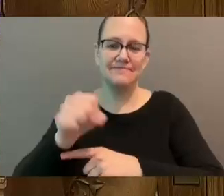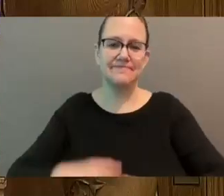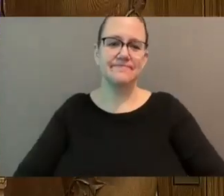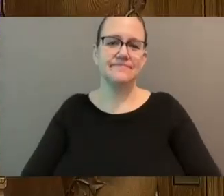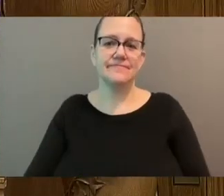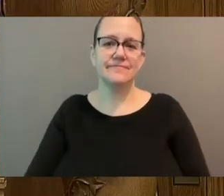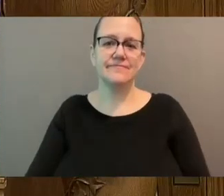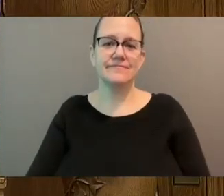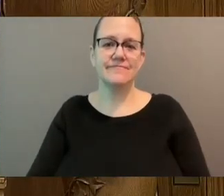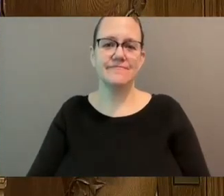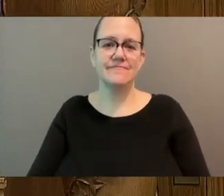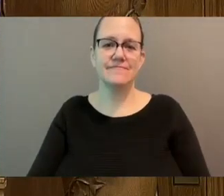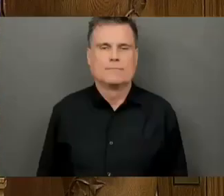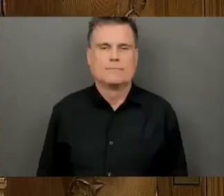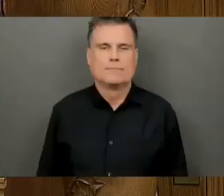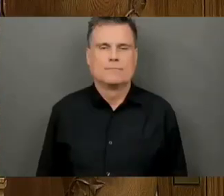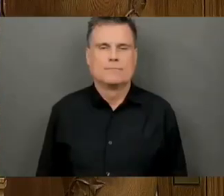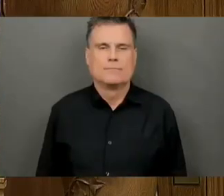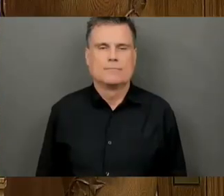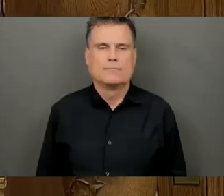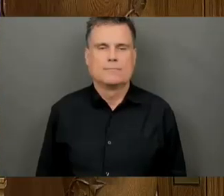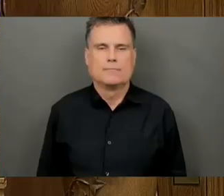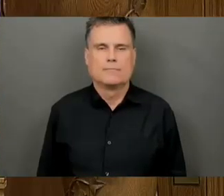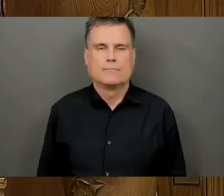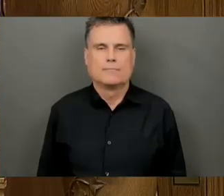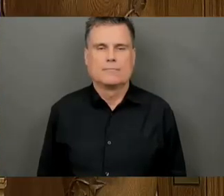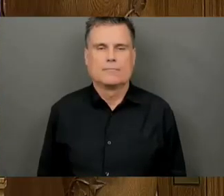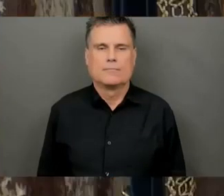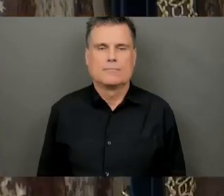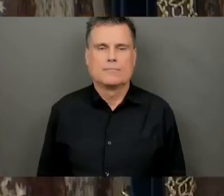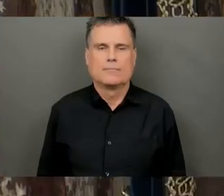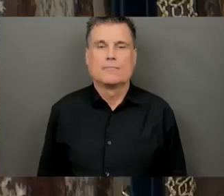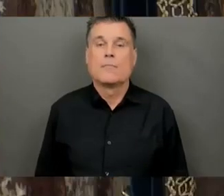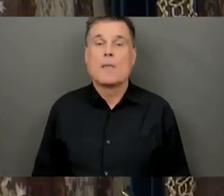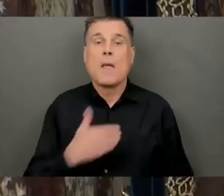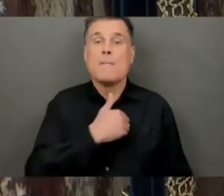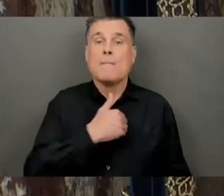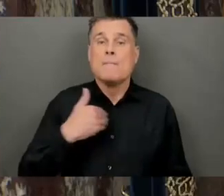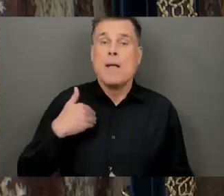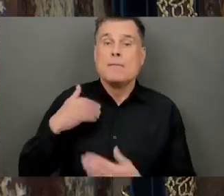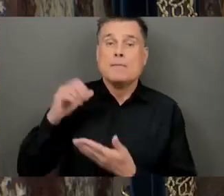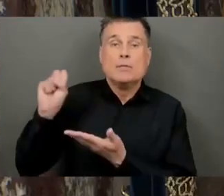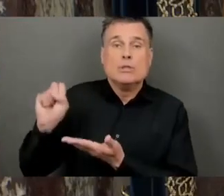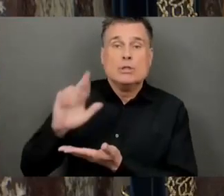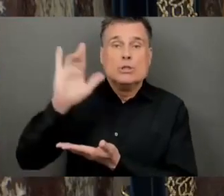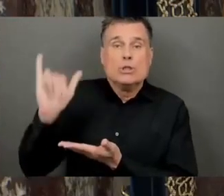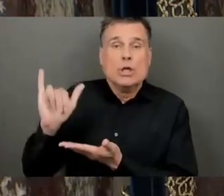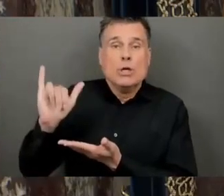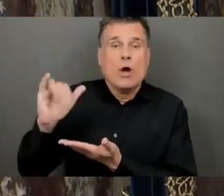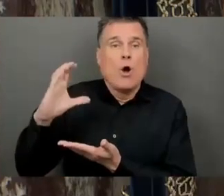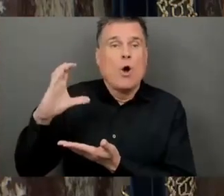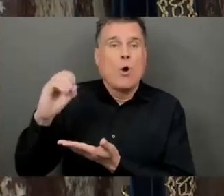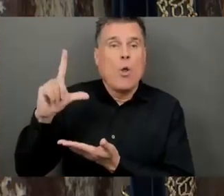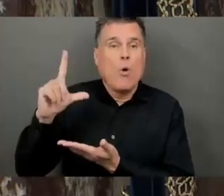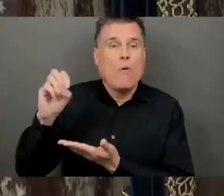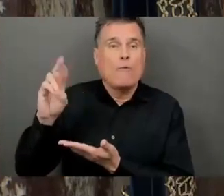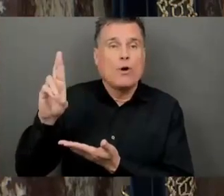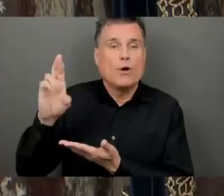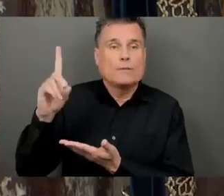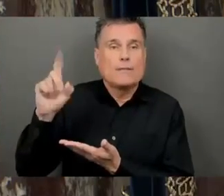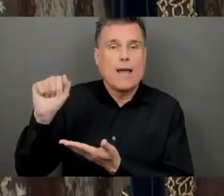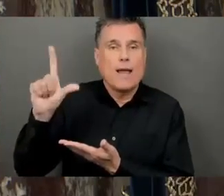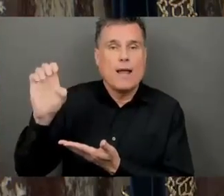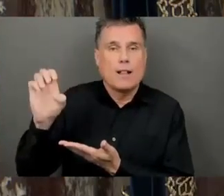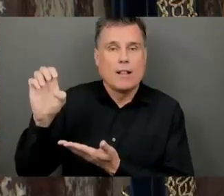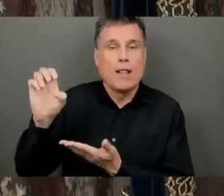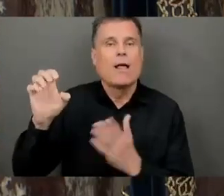Member for Surrey Cloverdale. Thank you, Honourable Speaker. A rainbow community was activated in Surrey due to the banning